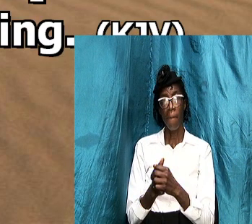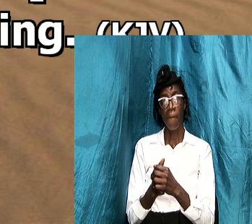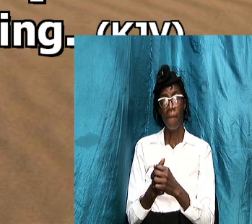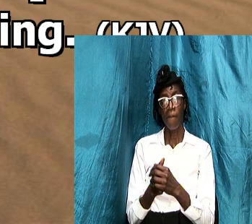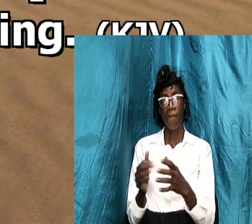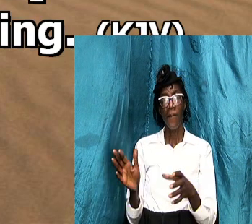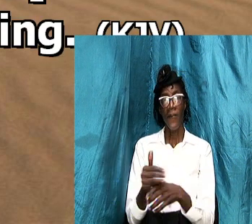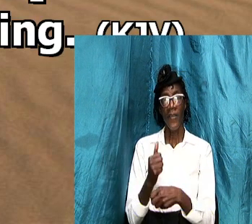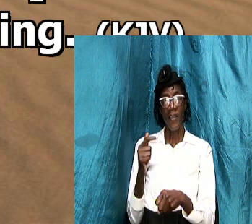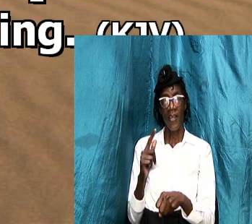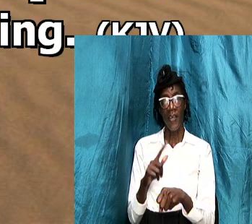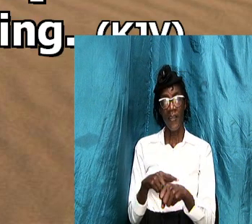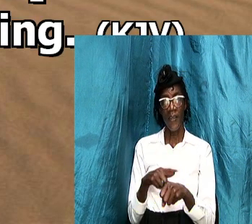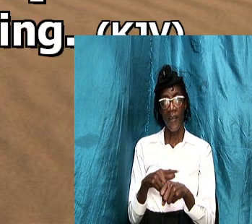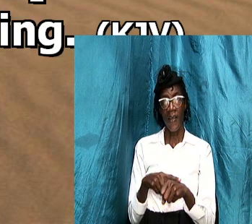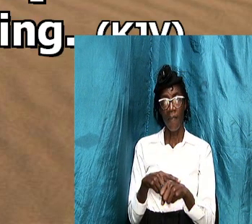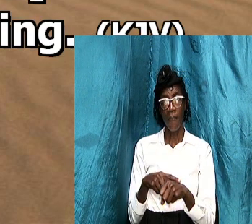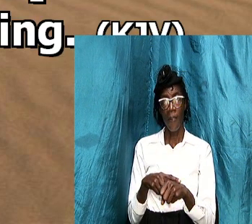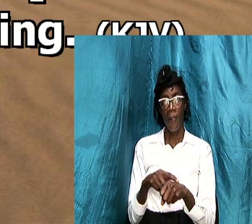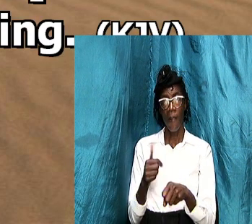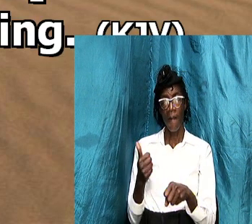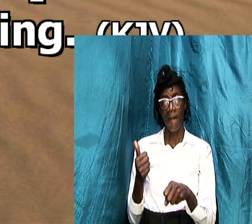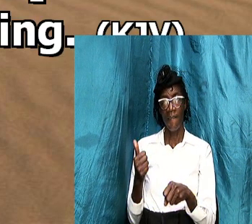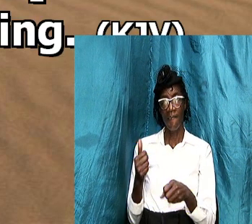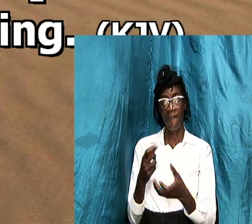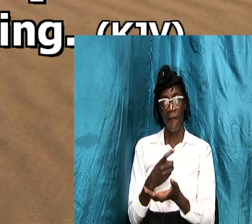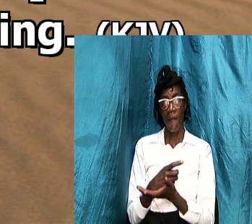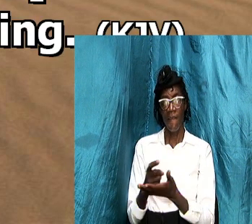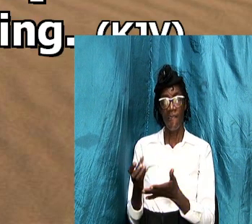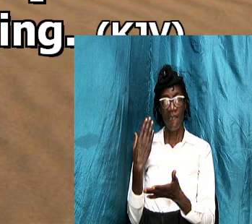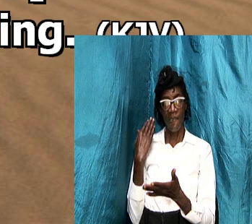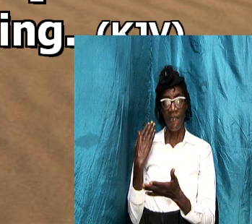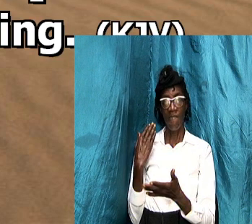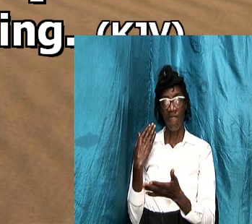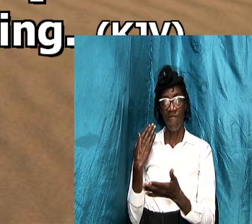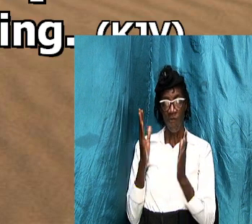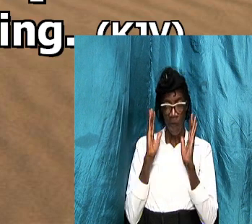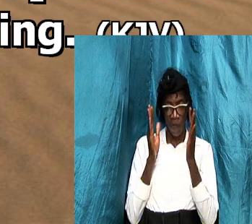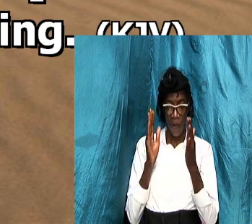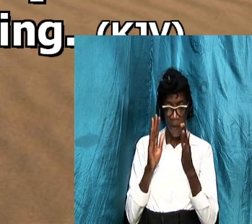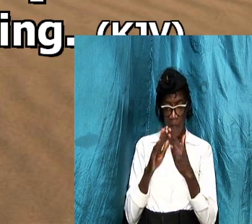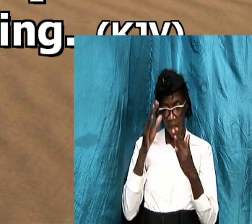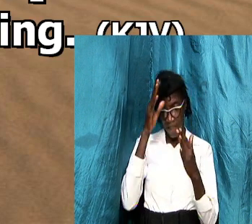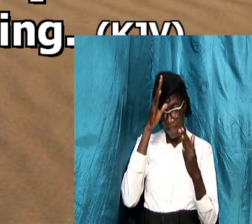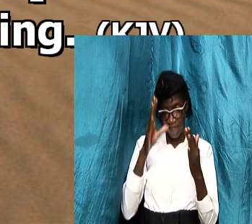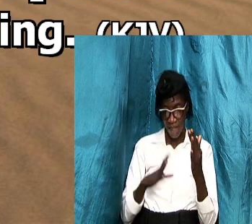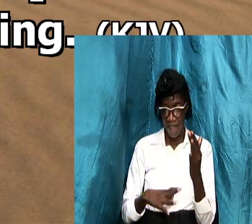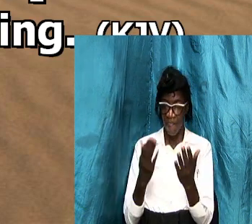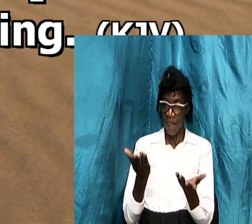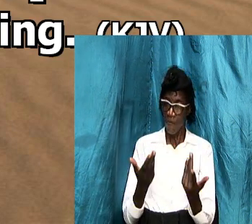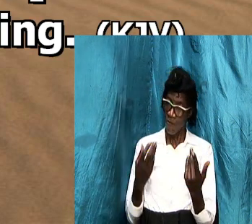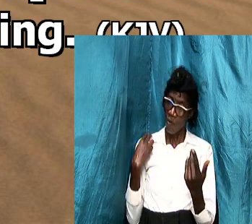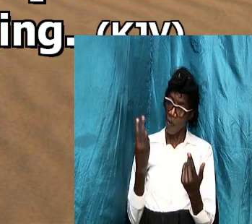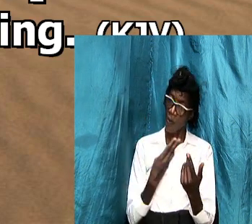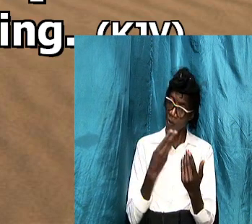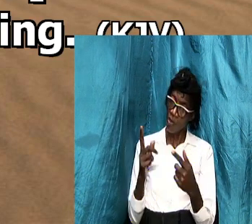took time here a few weeks ago and i focused on the men and i want us to